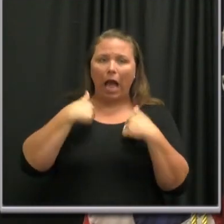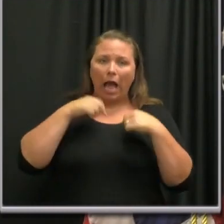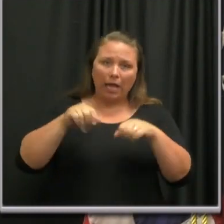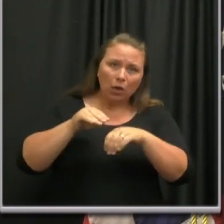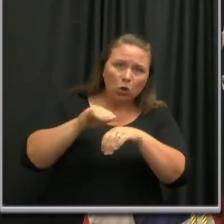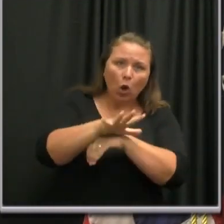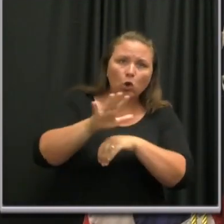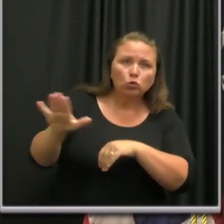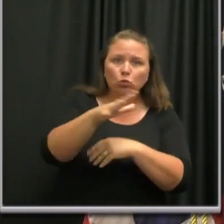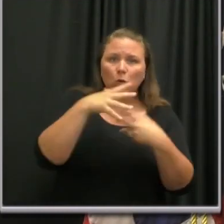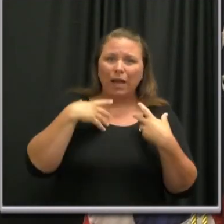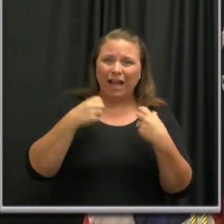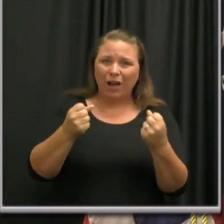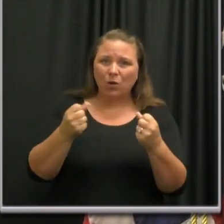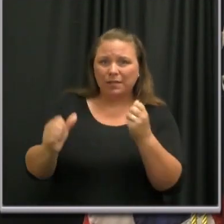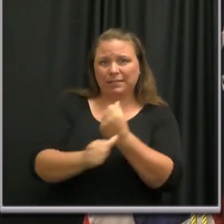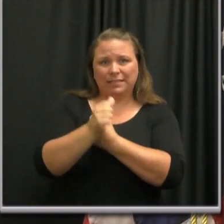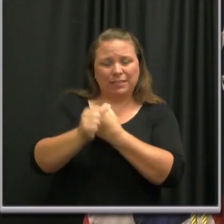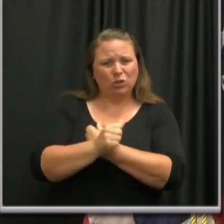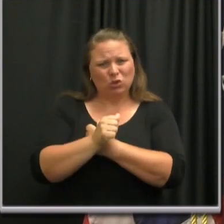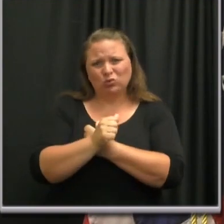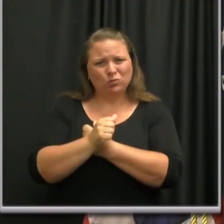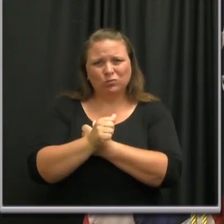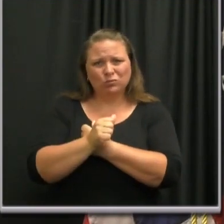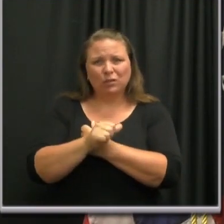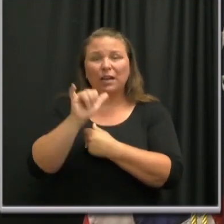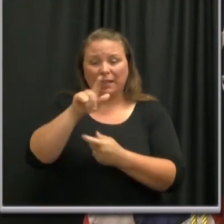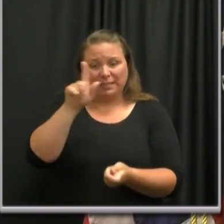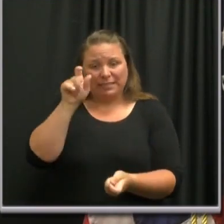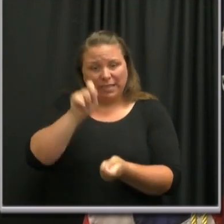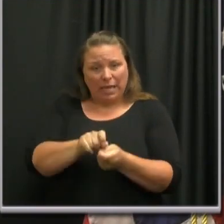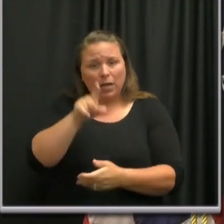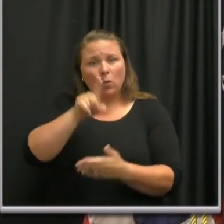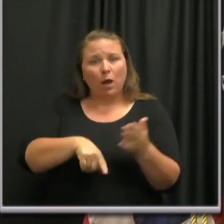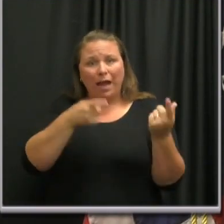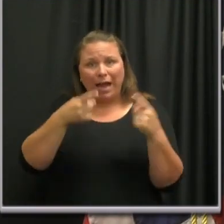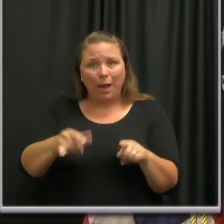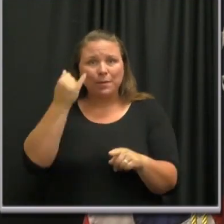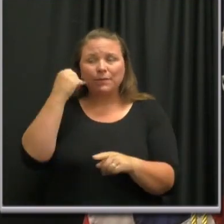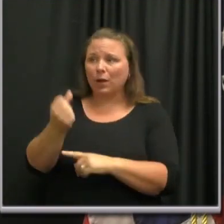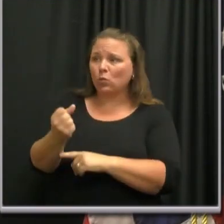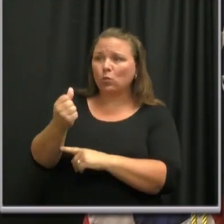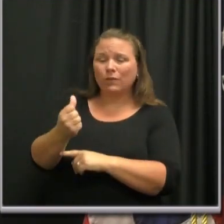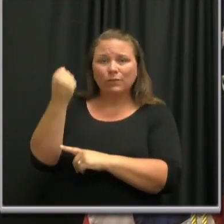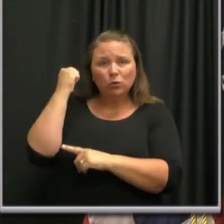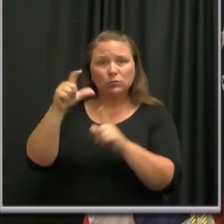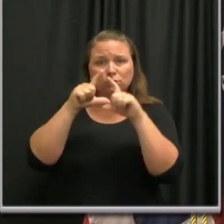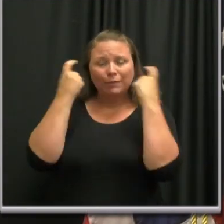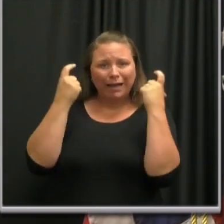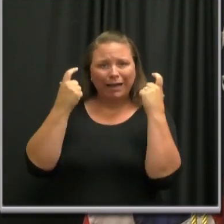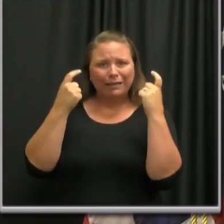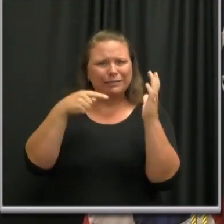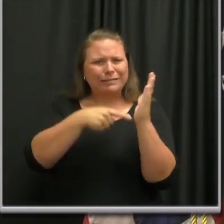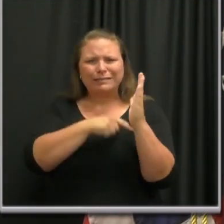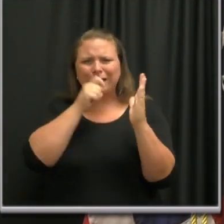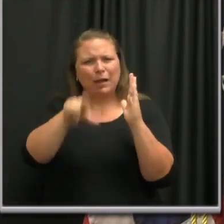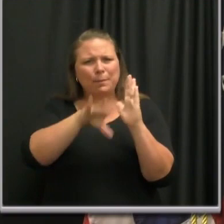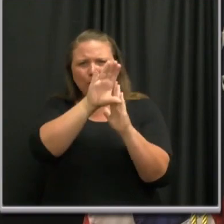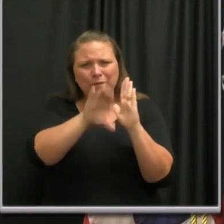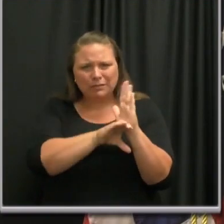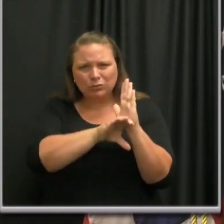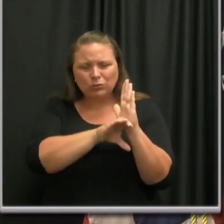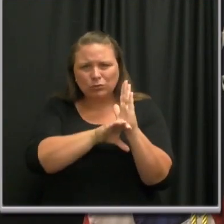health at risk. And that's exactly what I do when I refuse to wear a mask in the middle of a pandemic